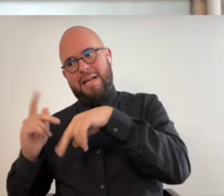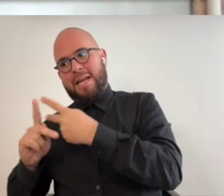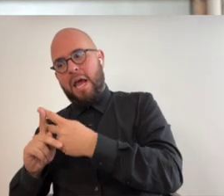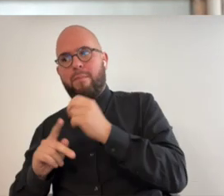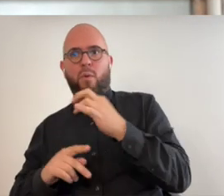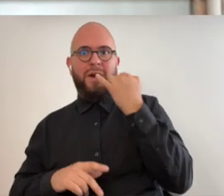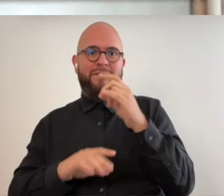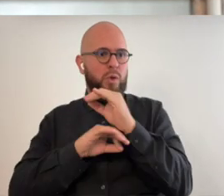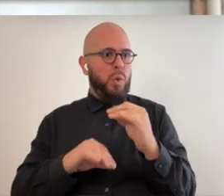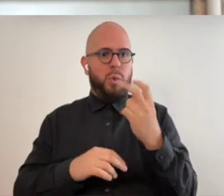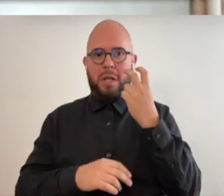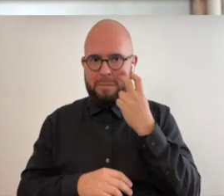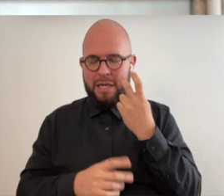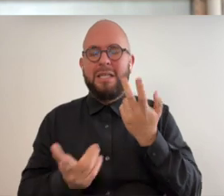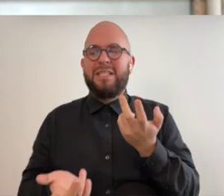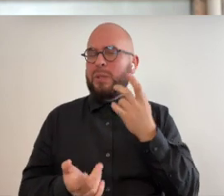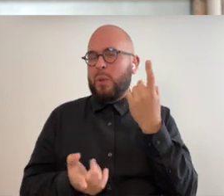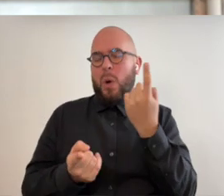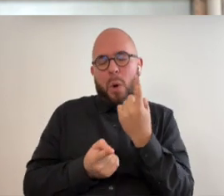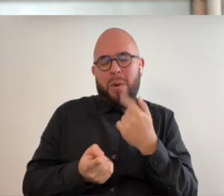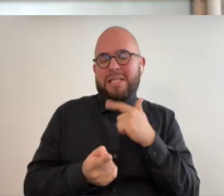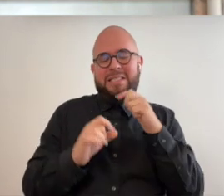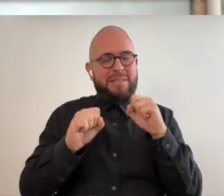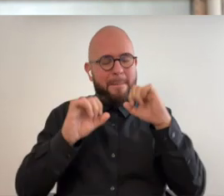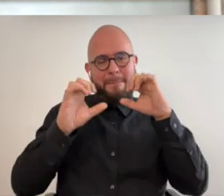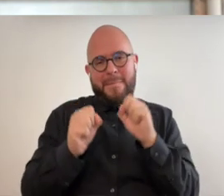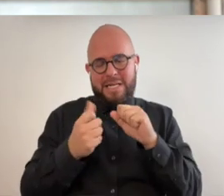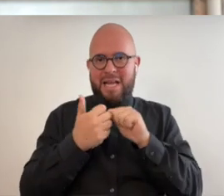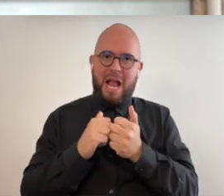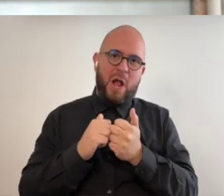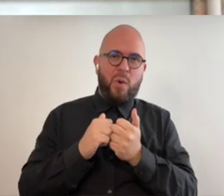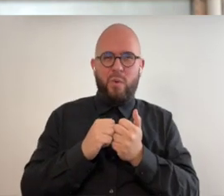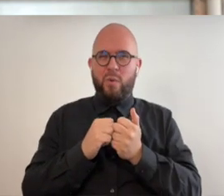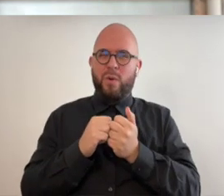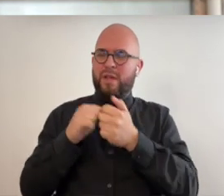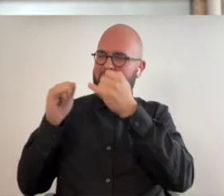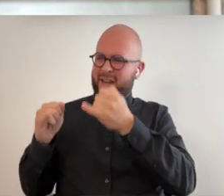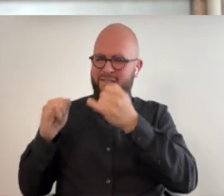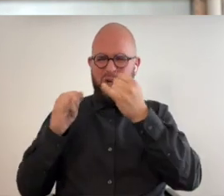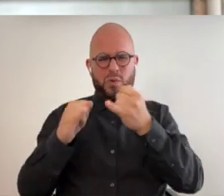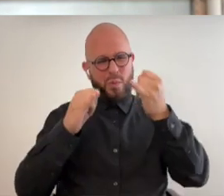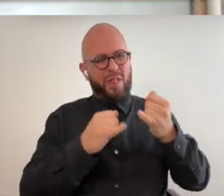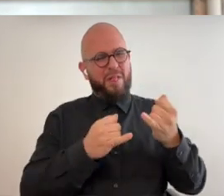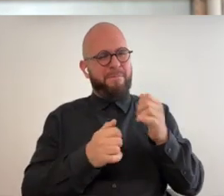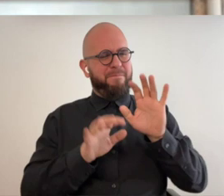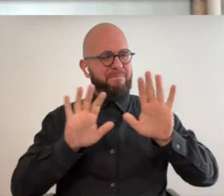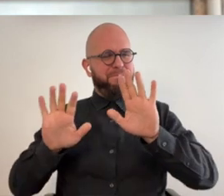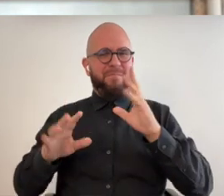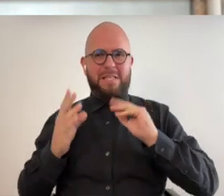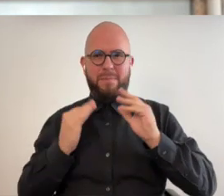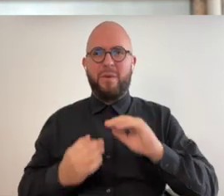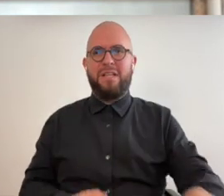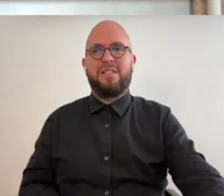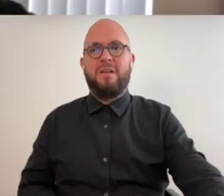didn't experience that so it's it's always fascinating to me how like how that how individual our experiences